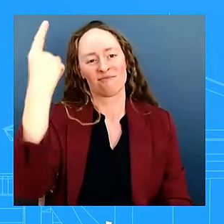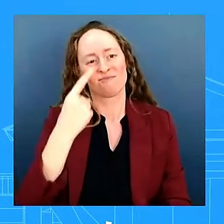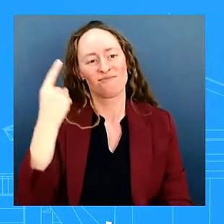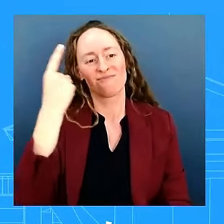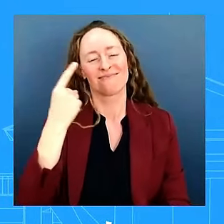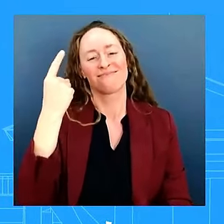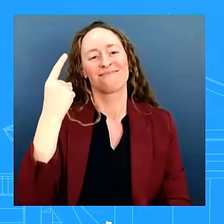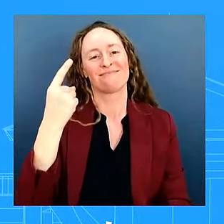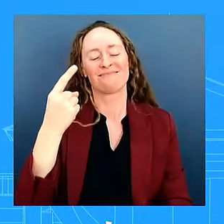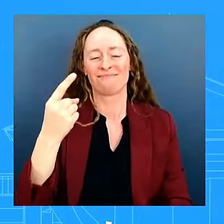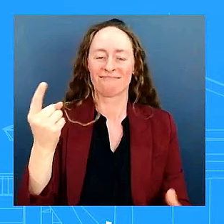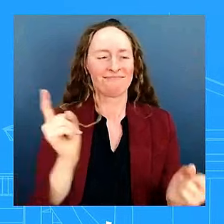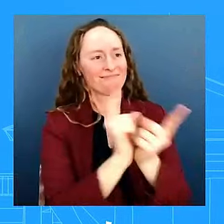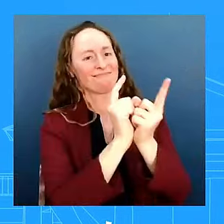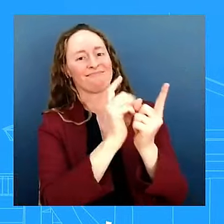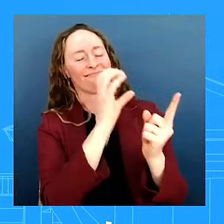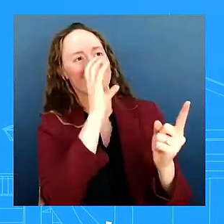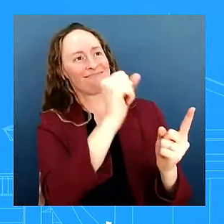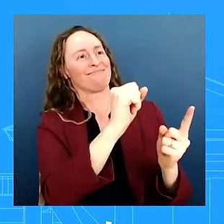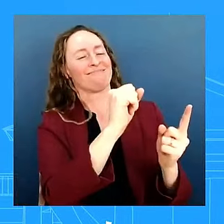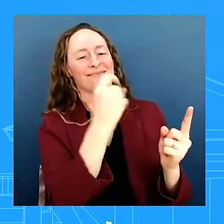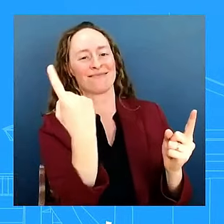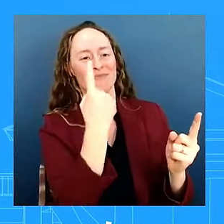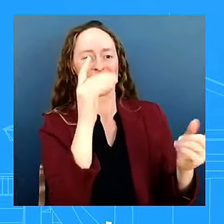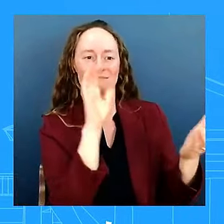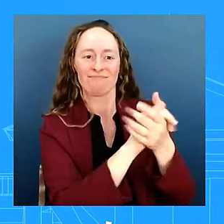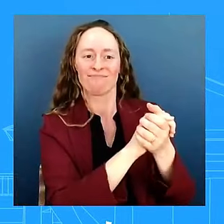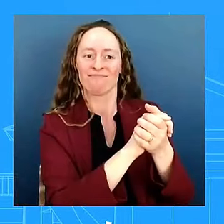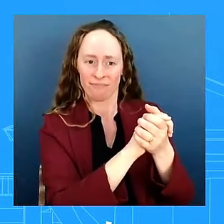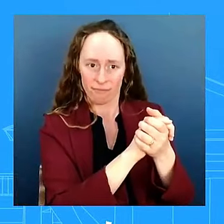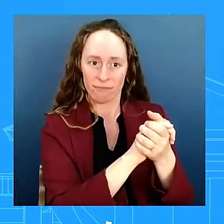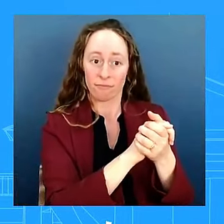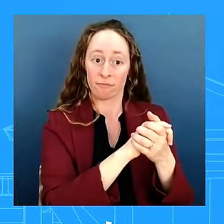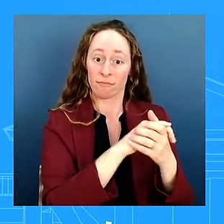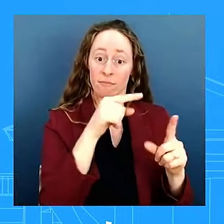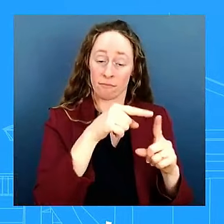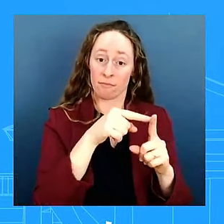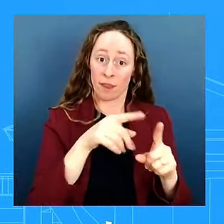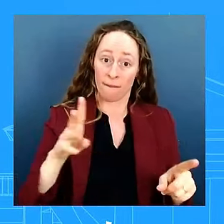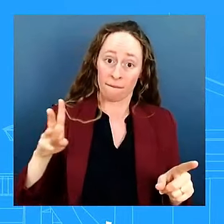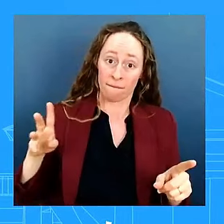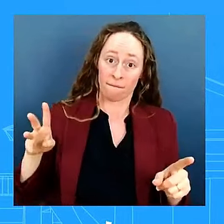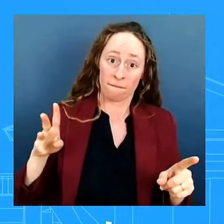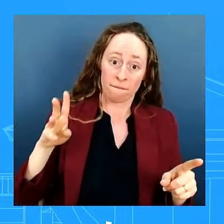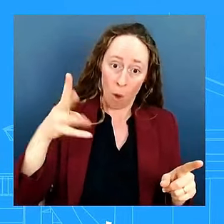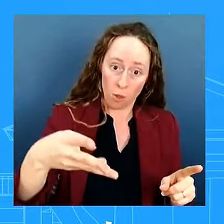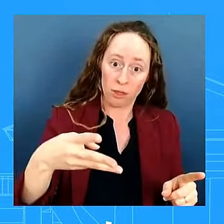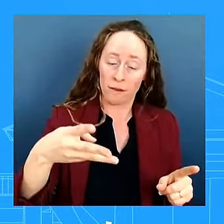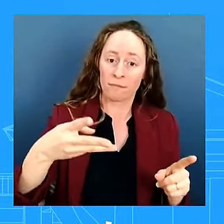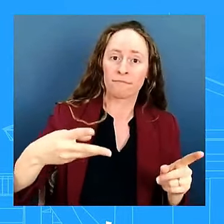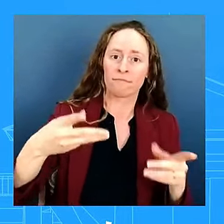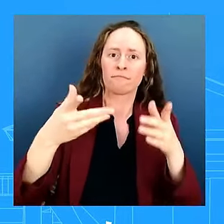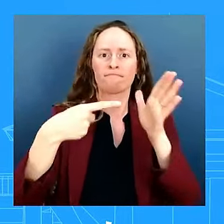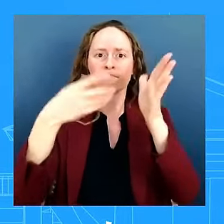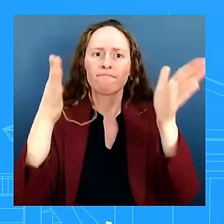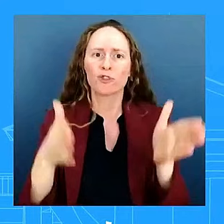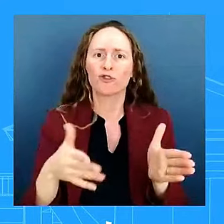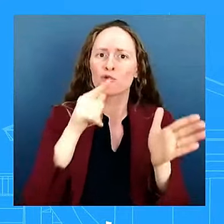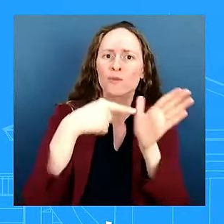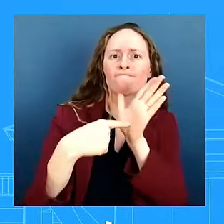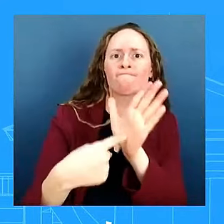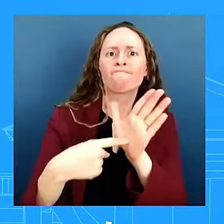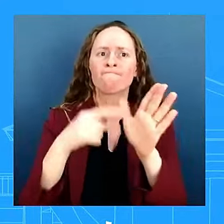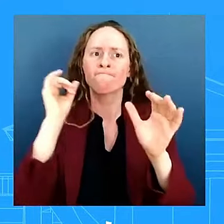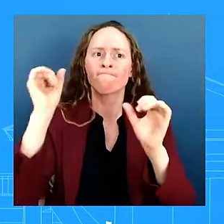the fourth spokesperson in the binares press office to get married during his term uh so maybe i should take some credit for that